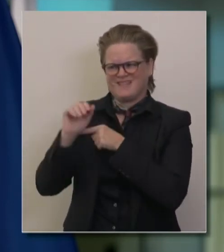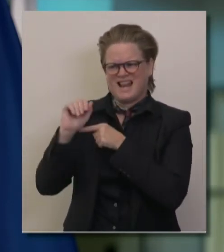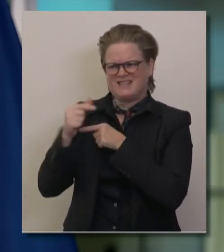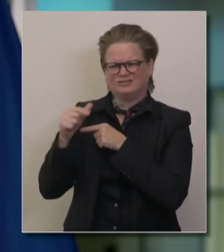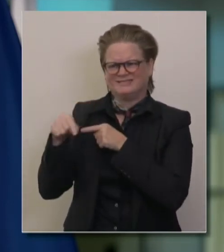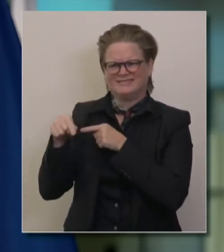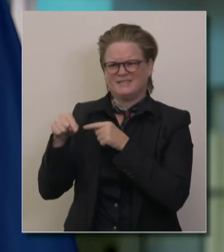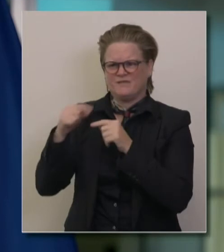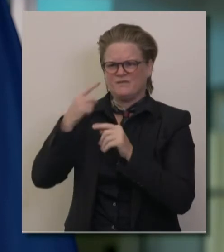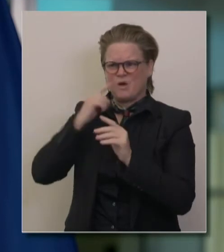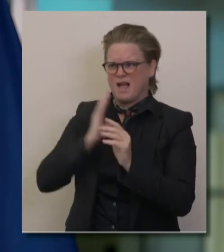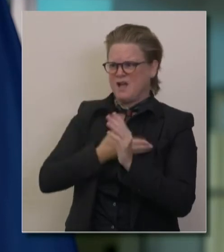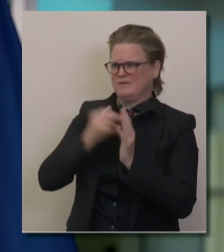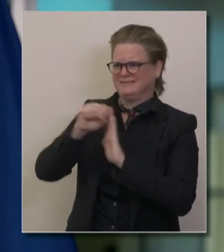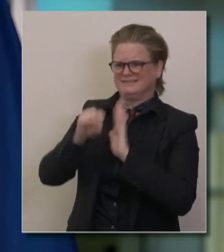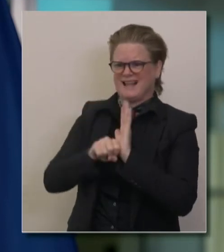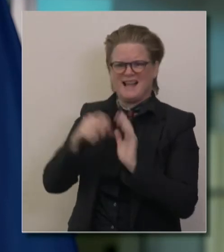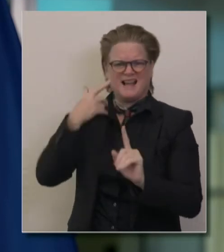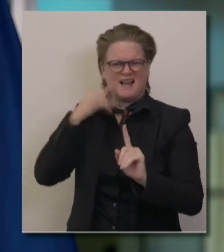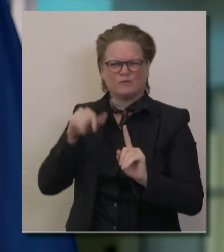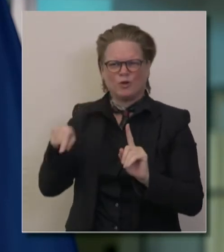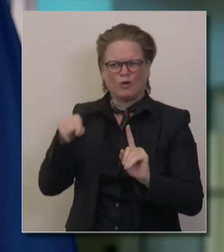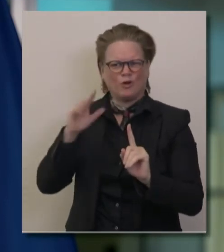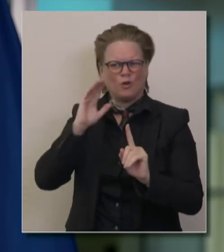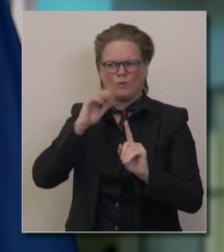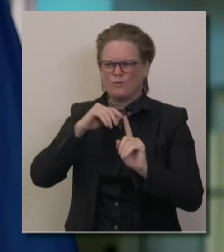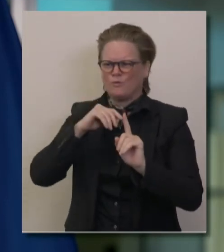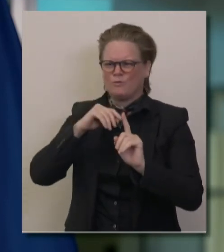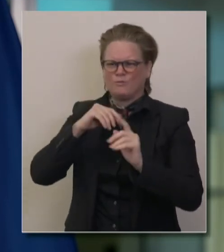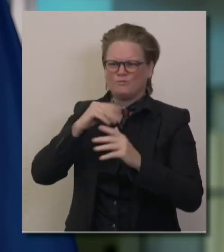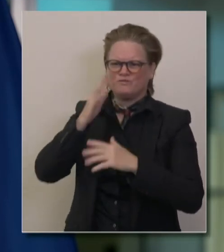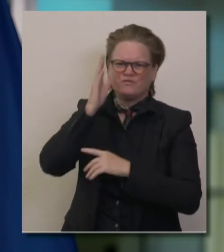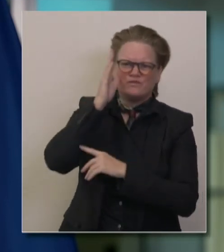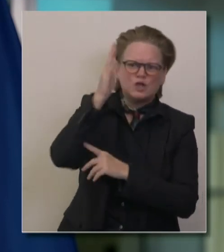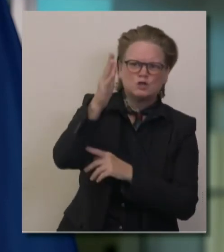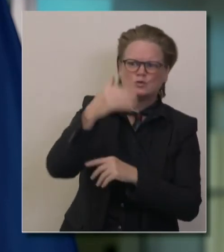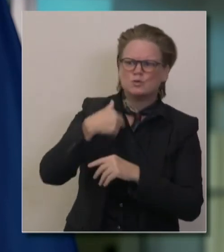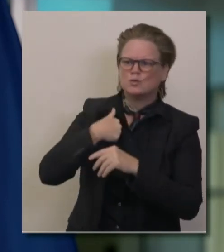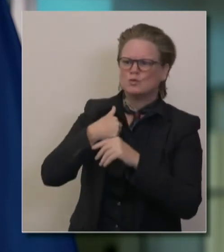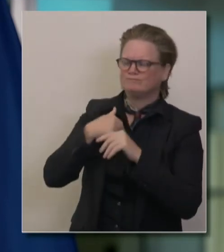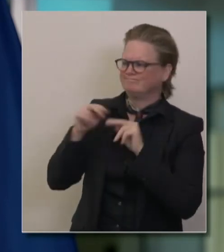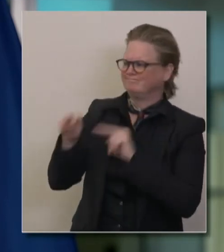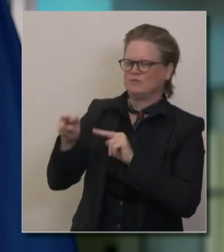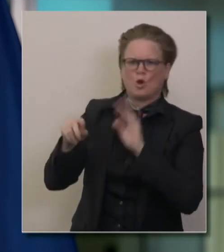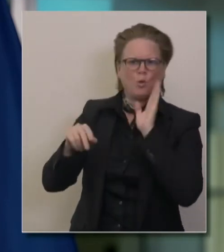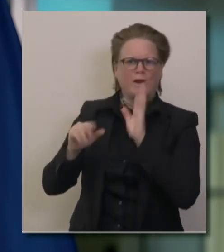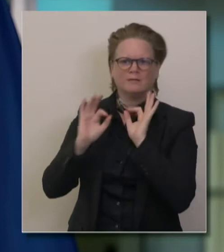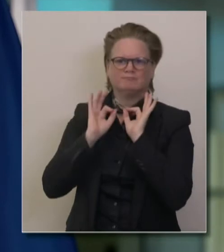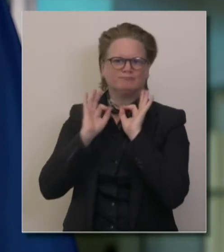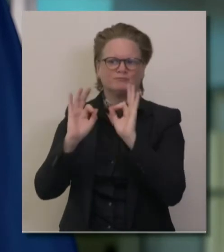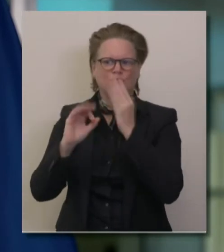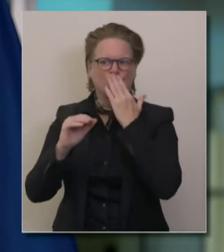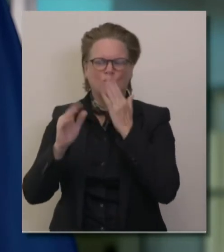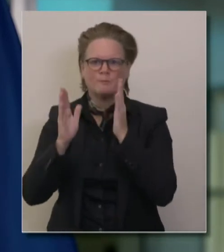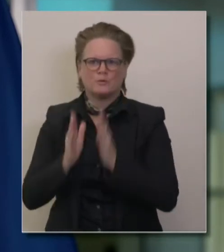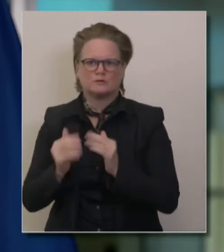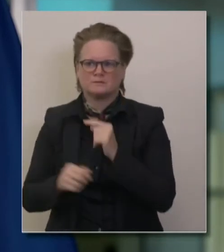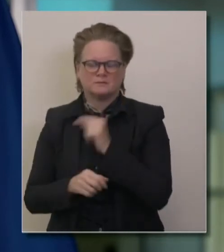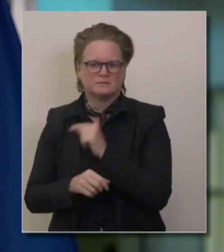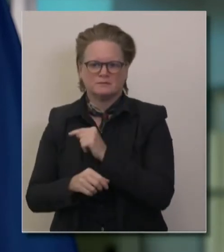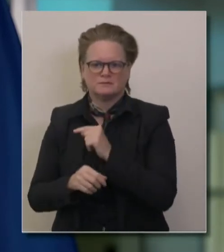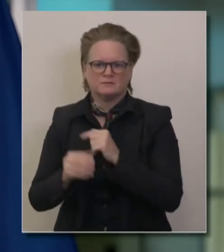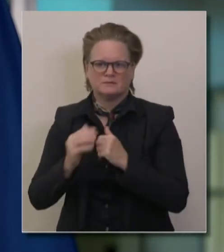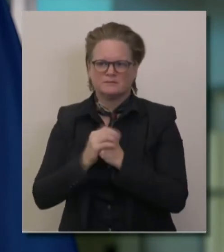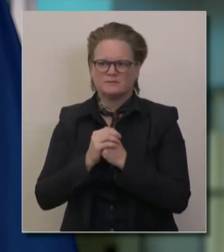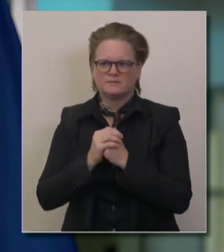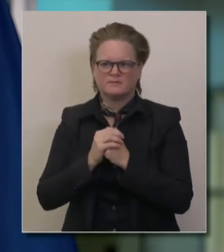future as a state. And so we're going to hit the ground running. We're going to take advantage of, uh, this moment and these relationships, not unfairly.